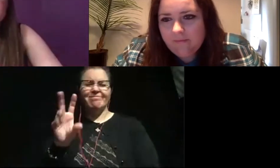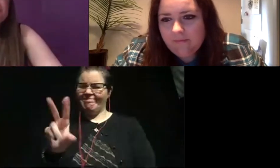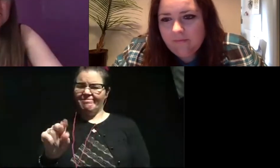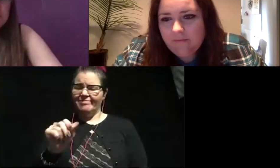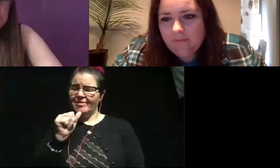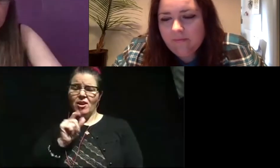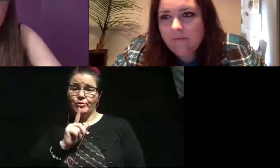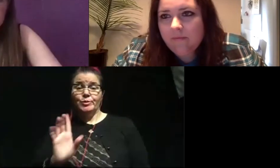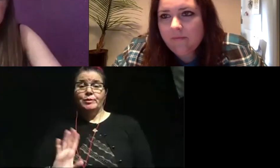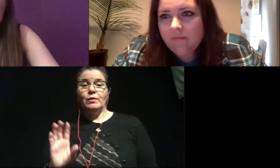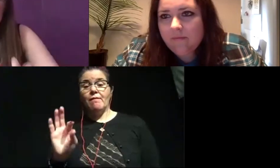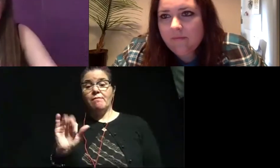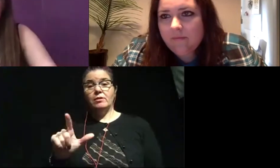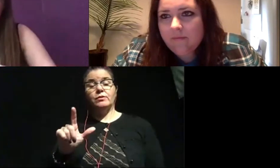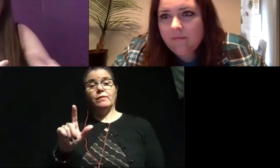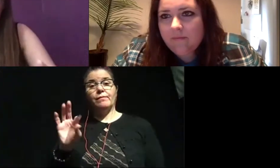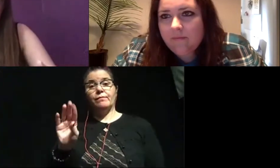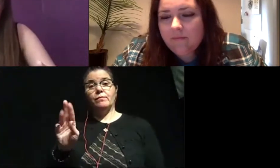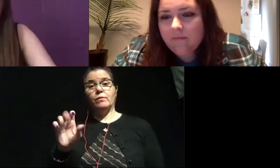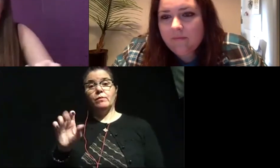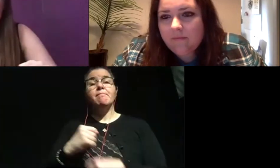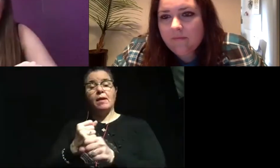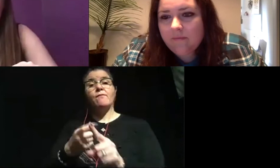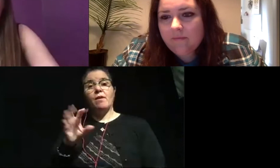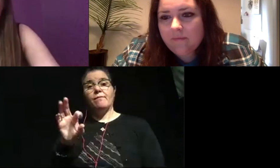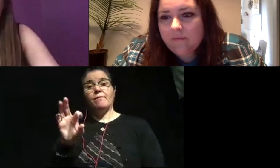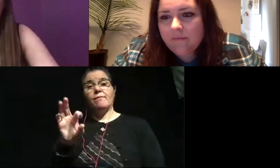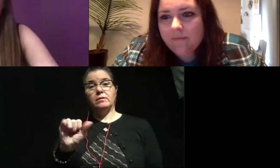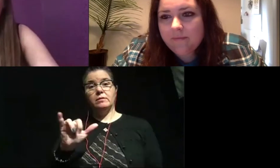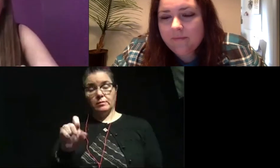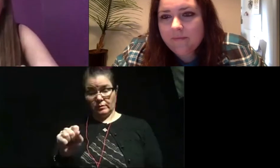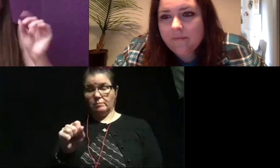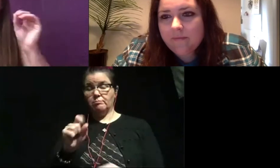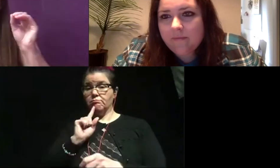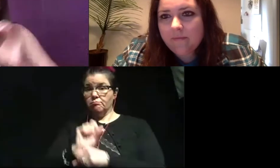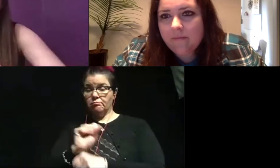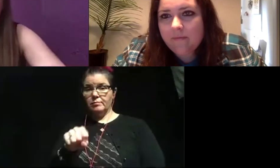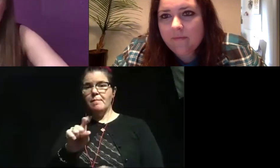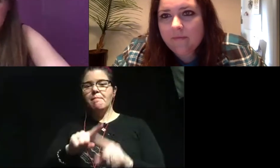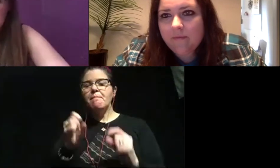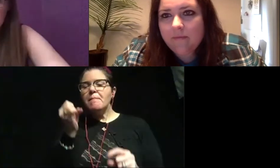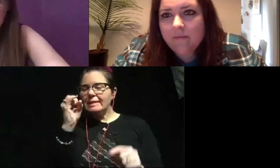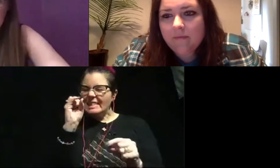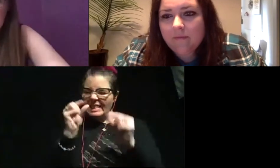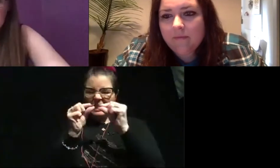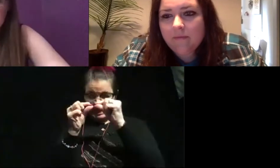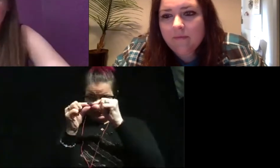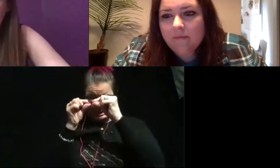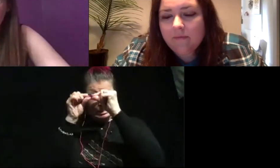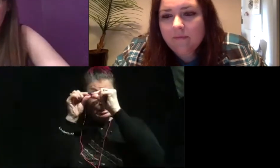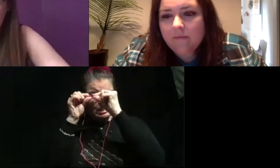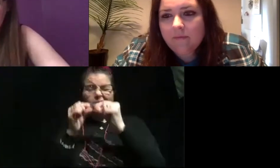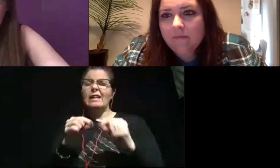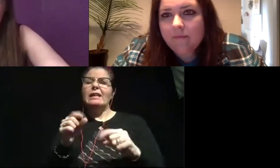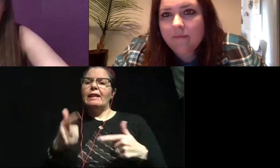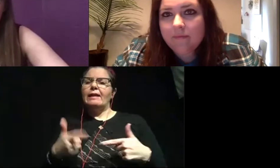So fossil fuels are made from fossils, but they're fossils that are itty bitty little microorganisms that lived in the